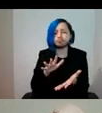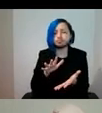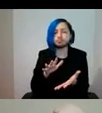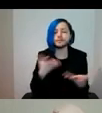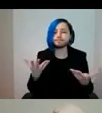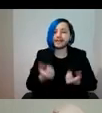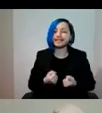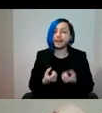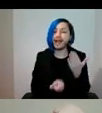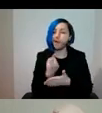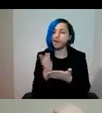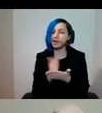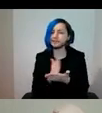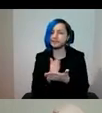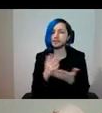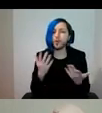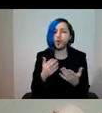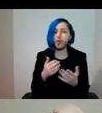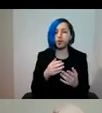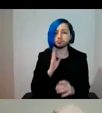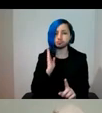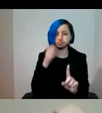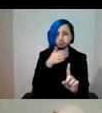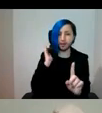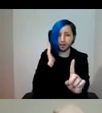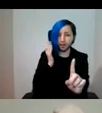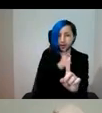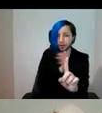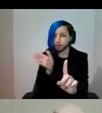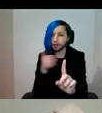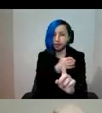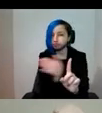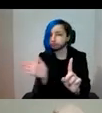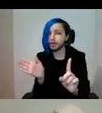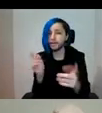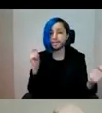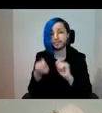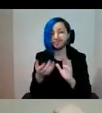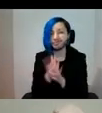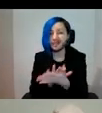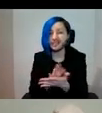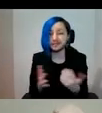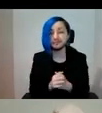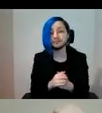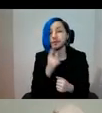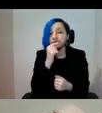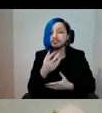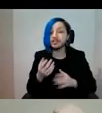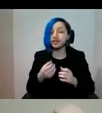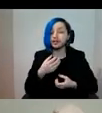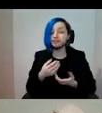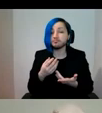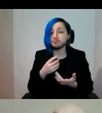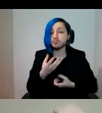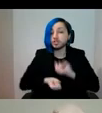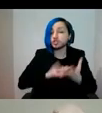outcomes and messy change trajectories. Interpretation could involve storytelling through other devices and